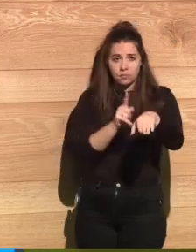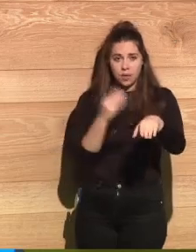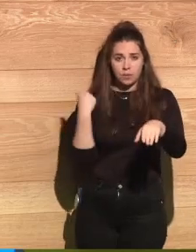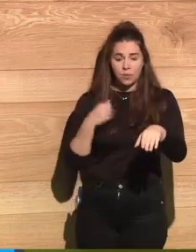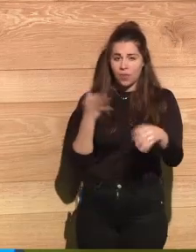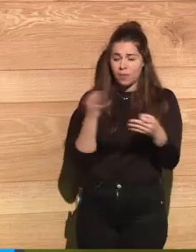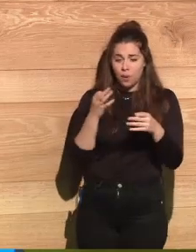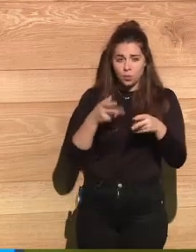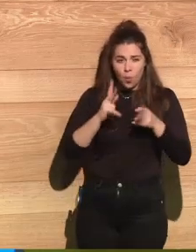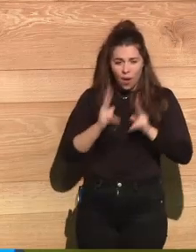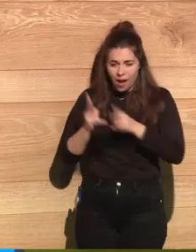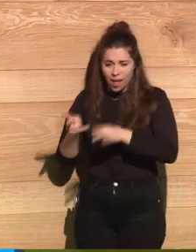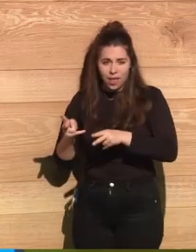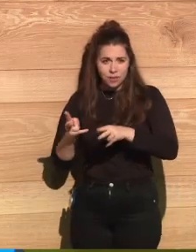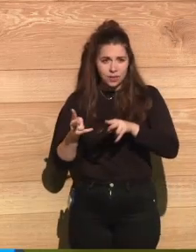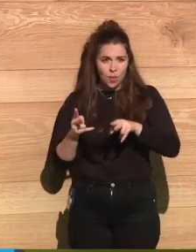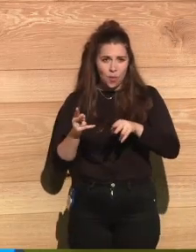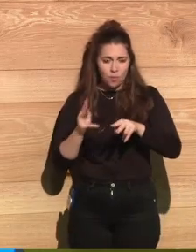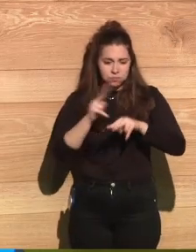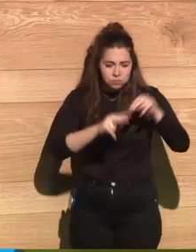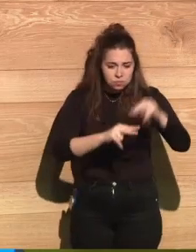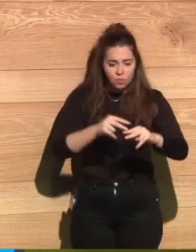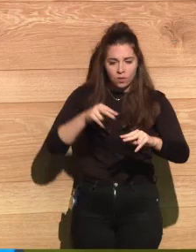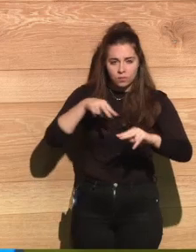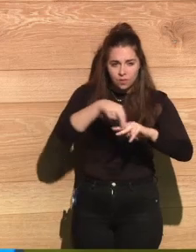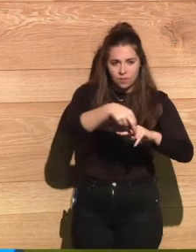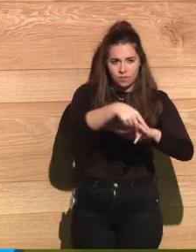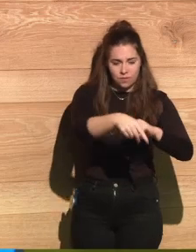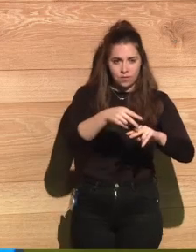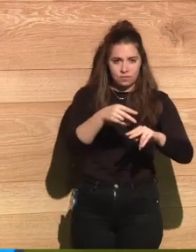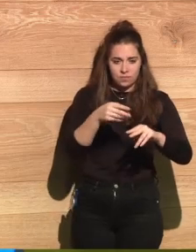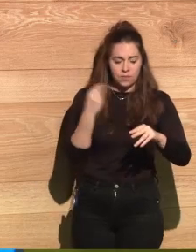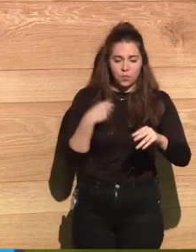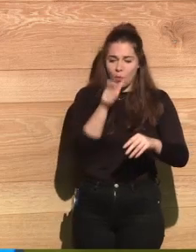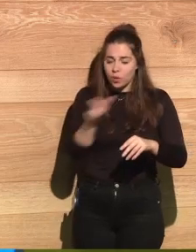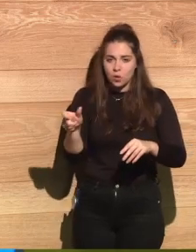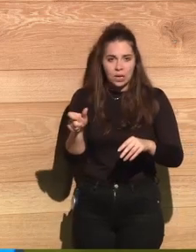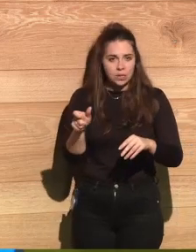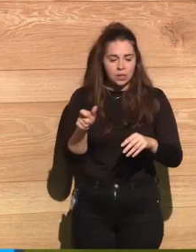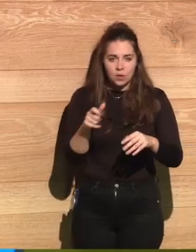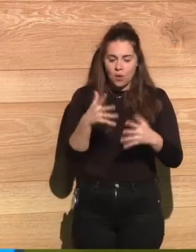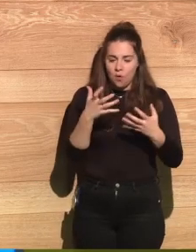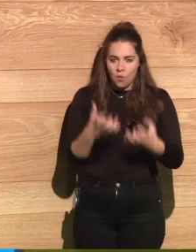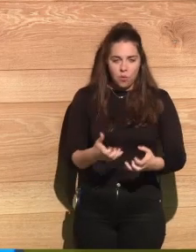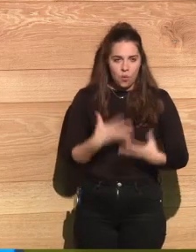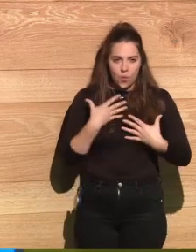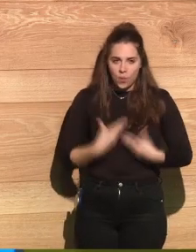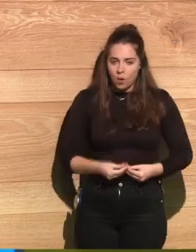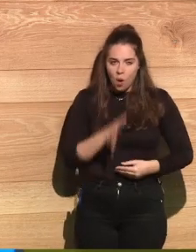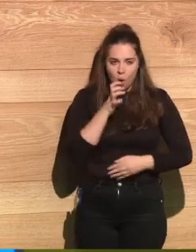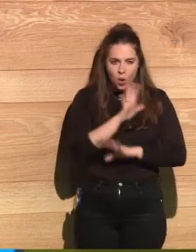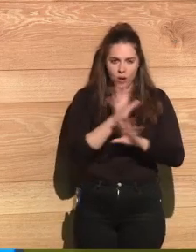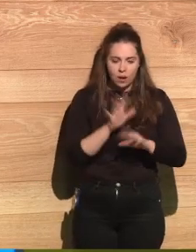people. And we got to the nearby army